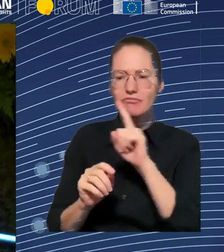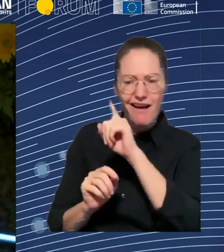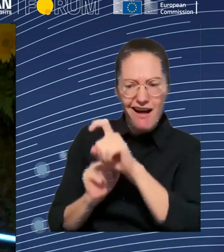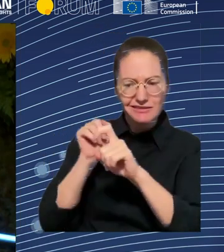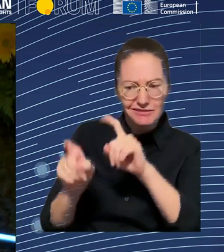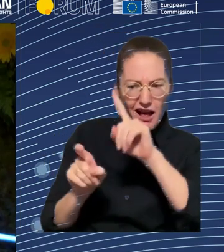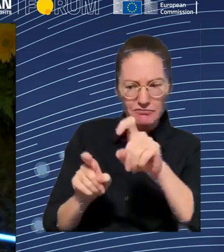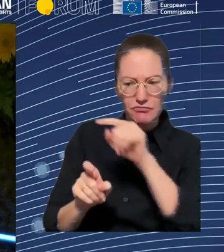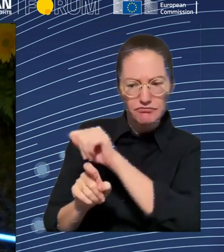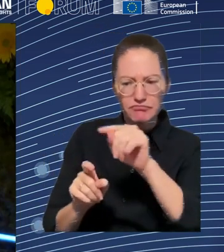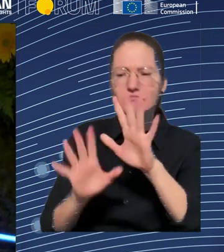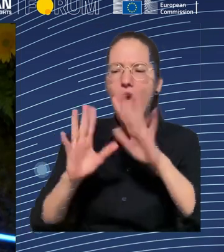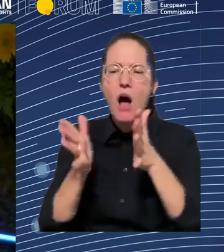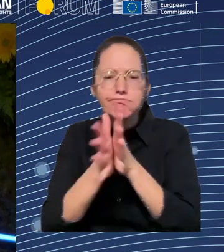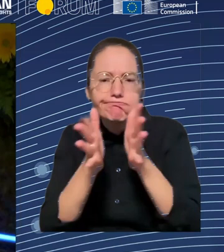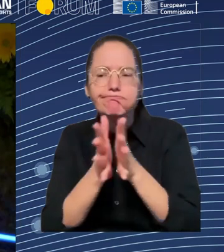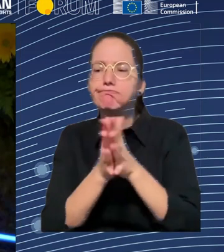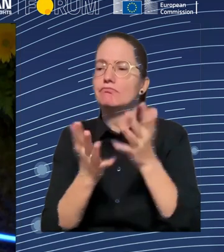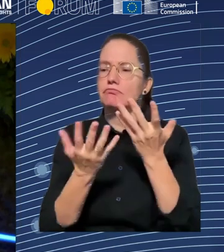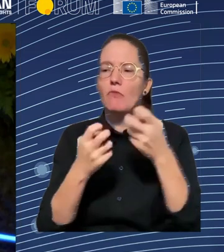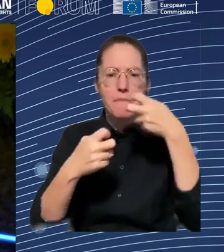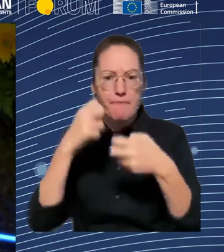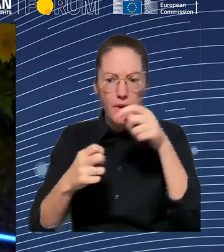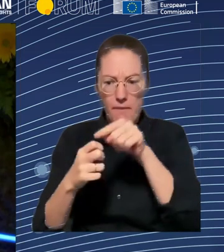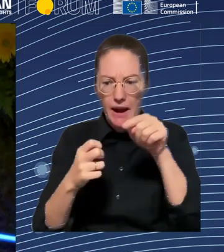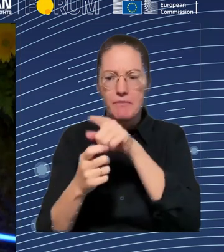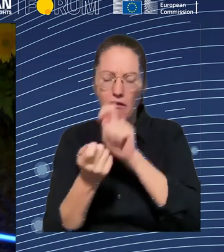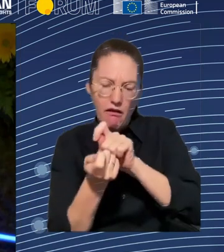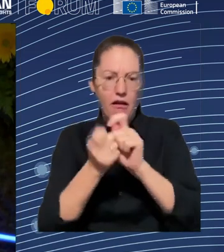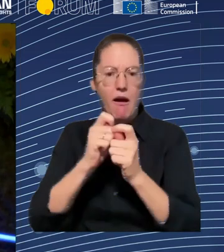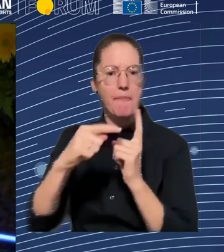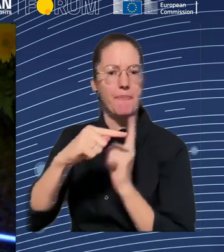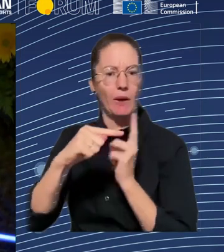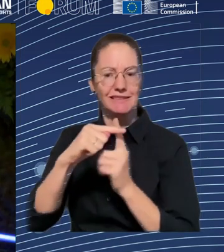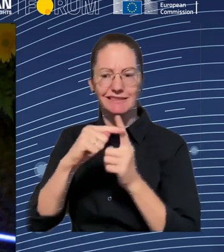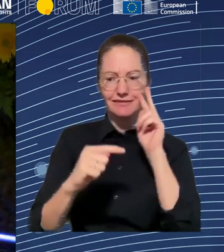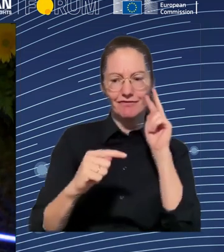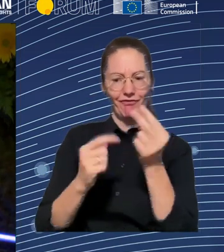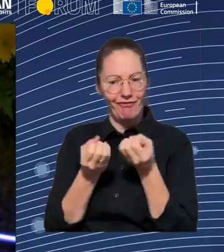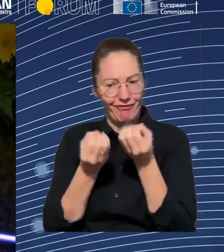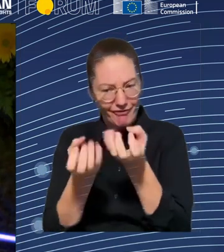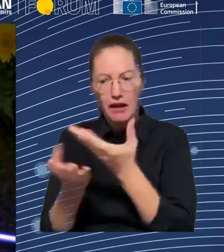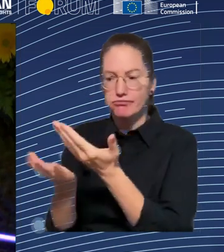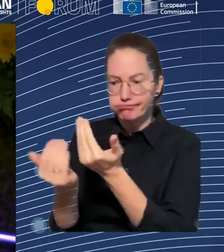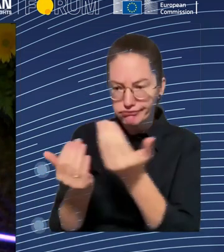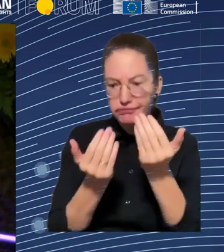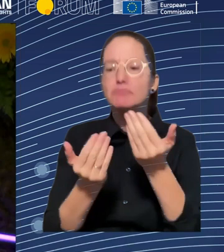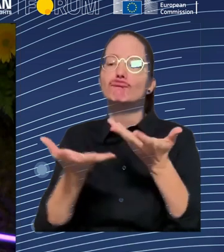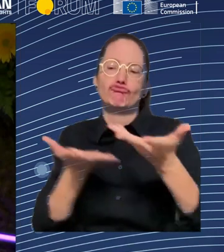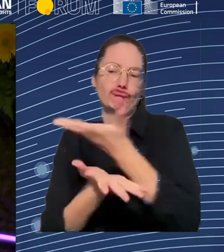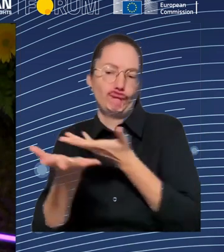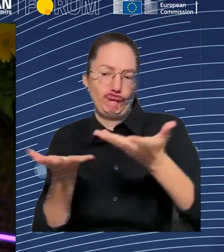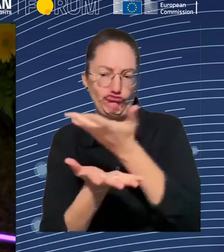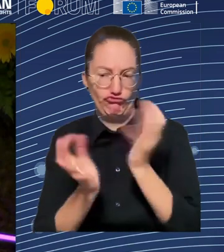think we should do or we should not do about algorithmic management. And after that, I hope we will have plenty of time with, you know,